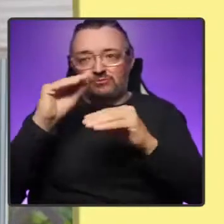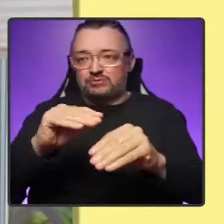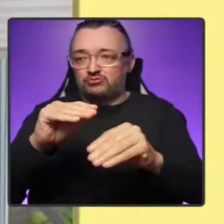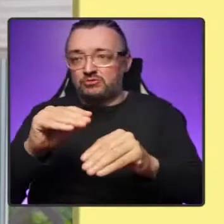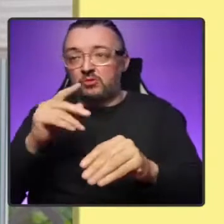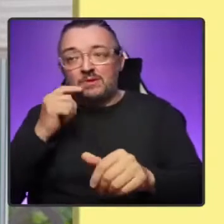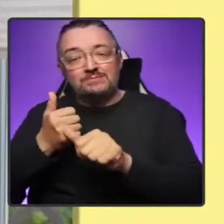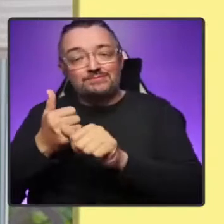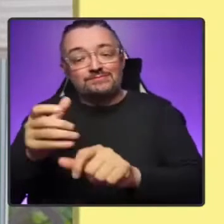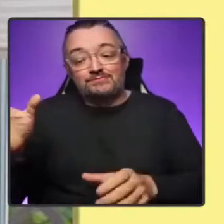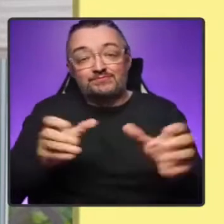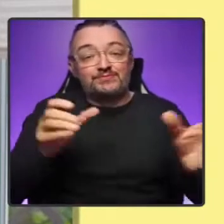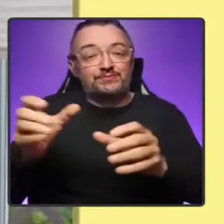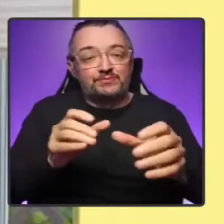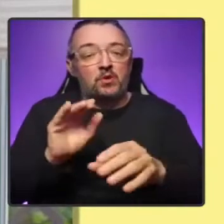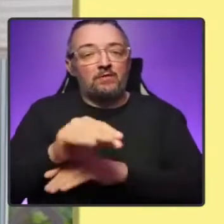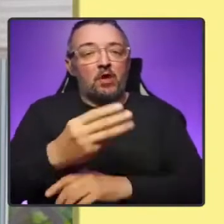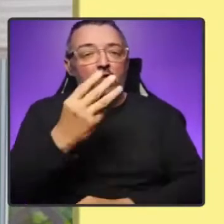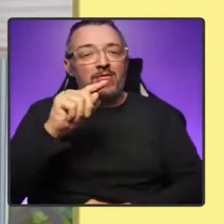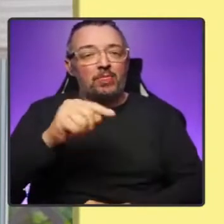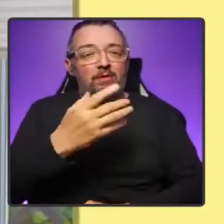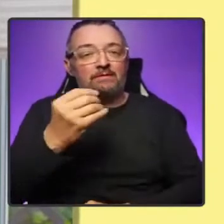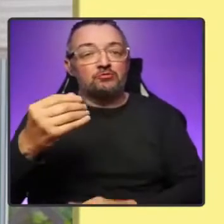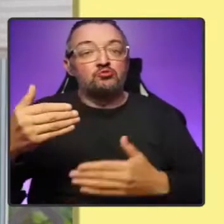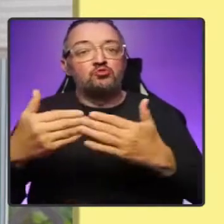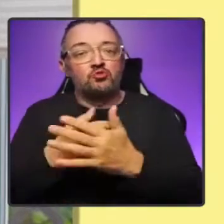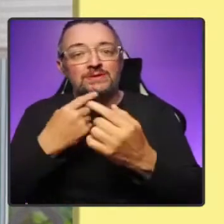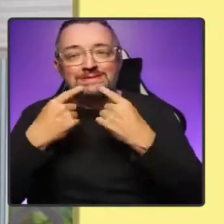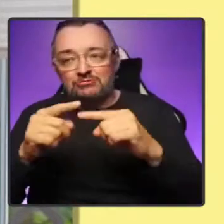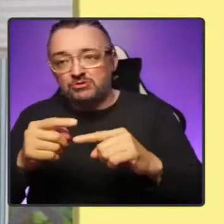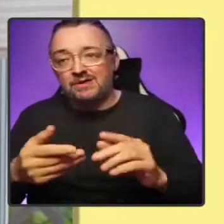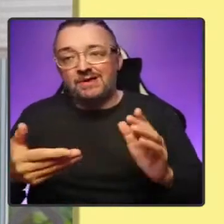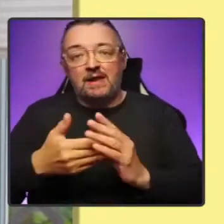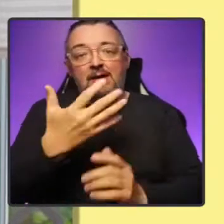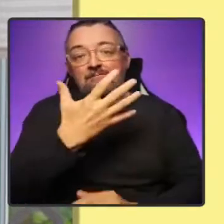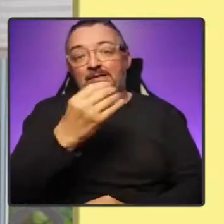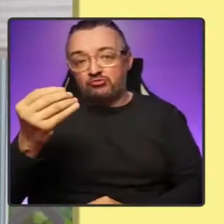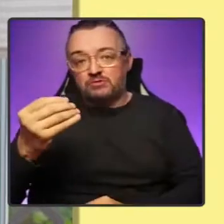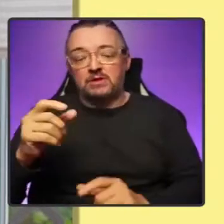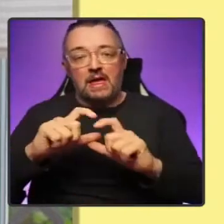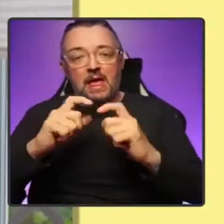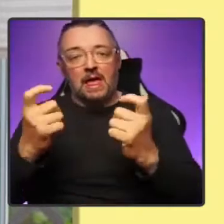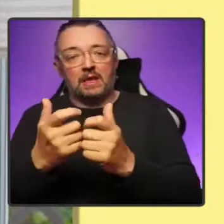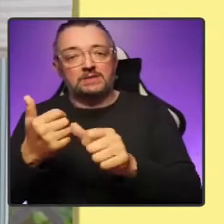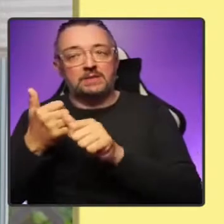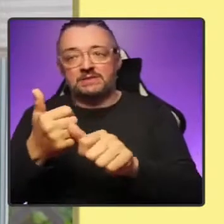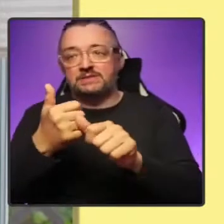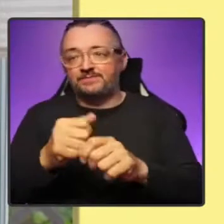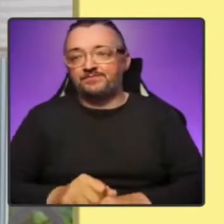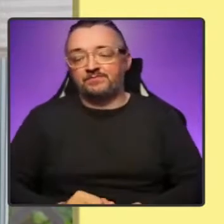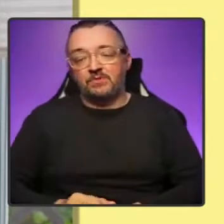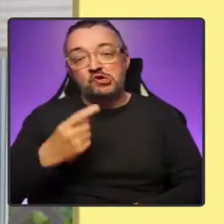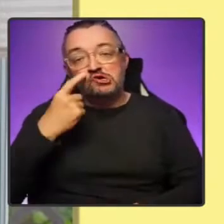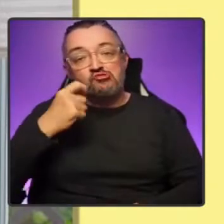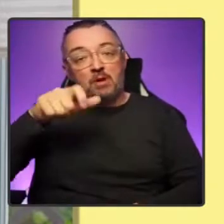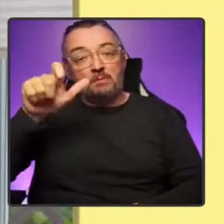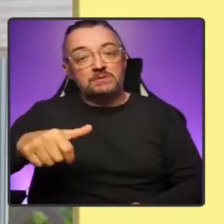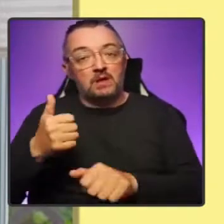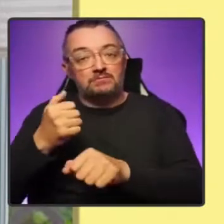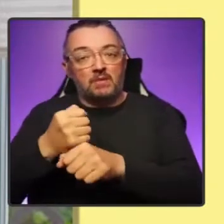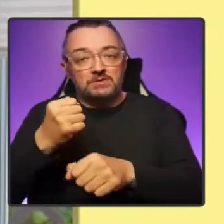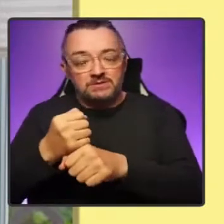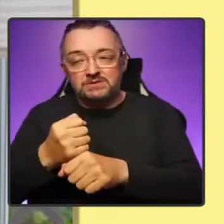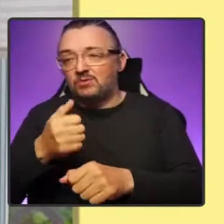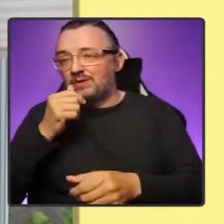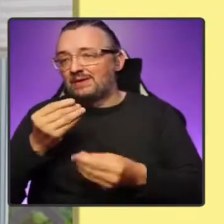teachers and 500 classroom assistants. We will secure our young person's guarantee, providing a job or place in education or